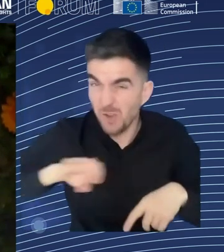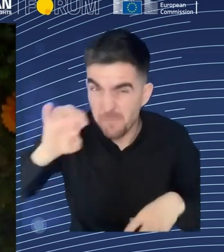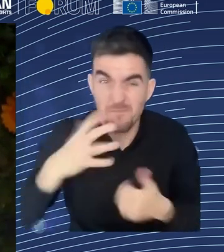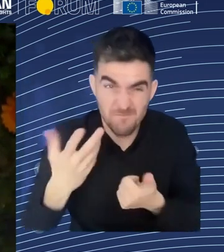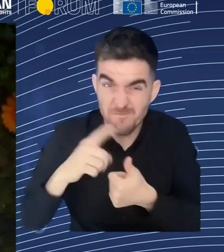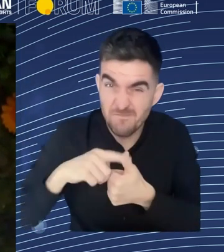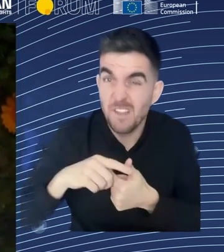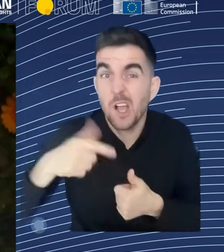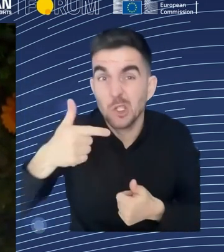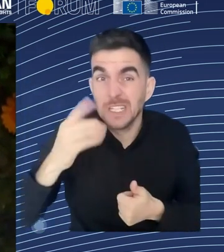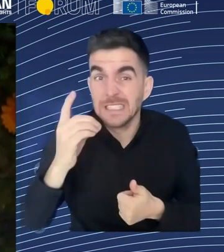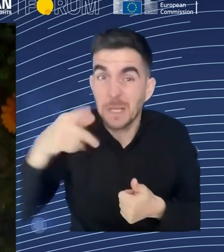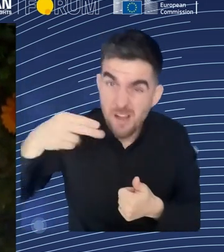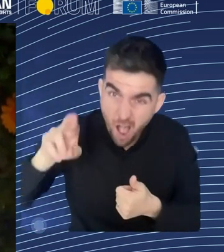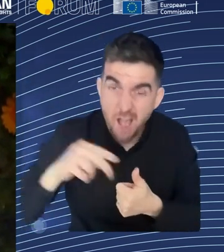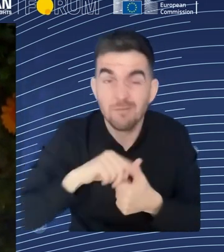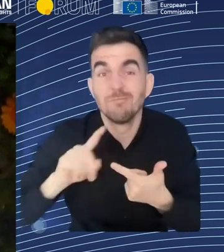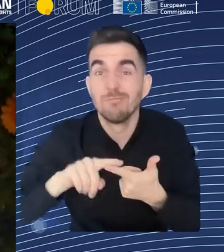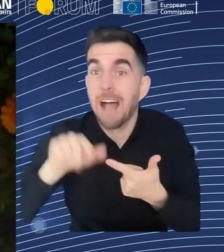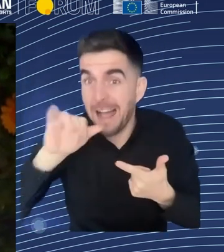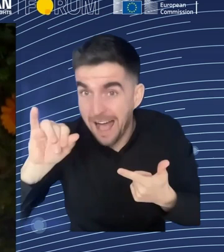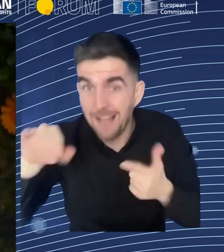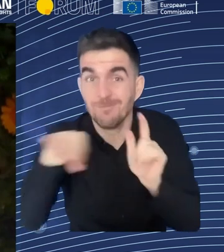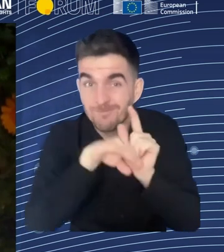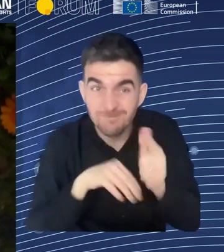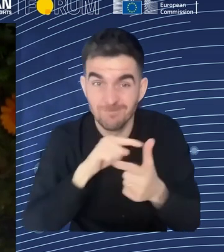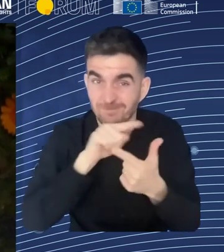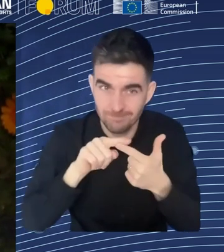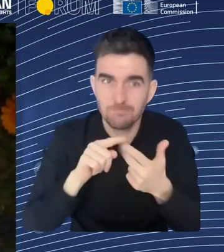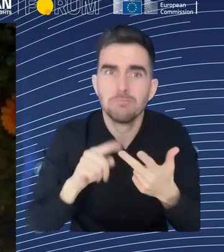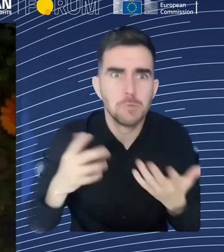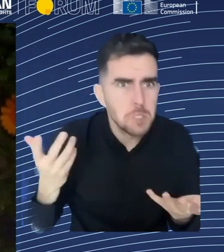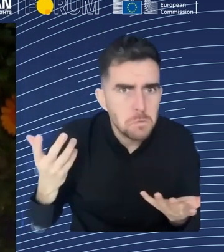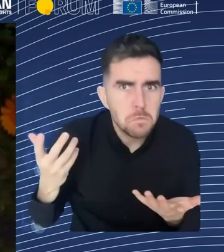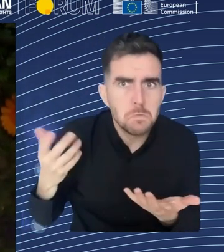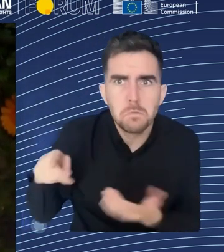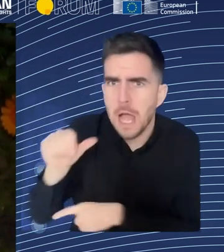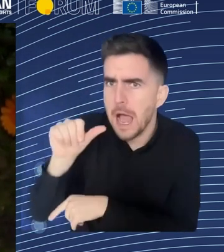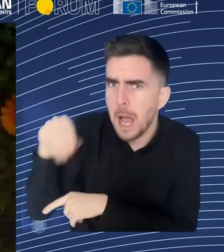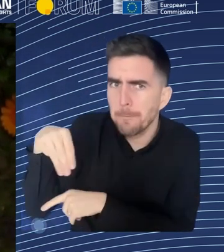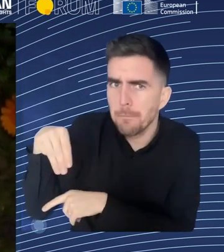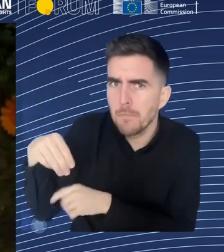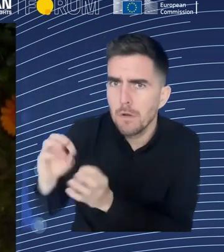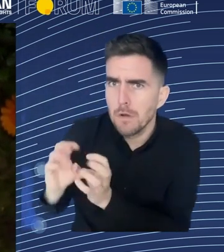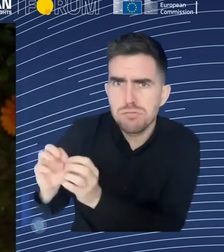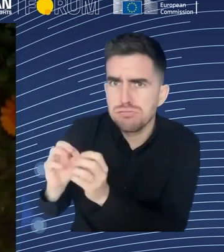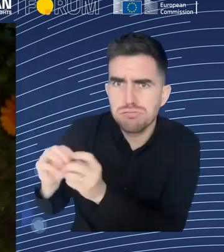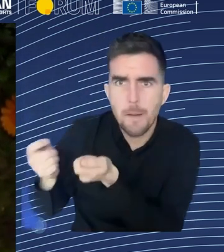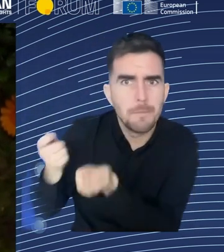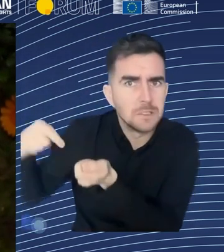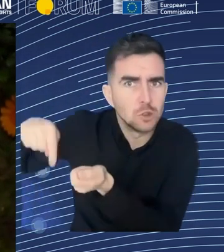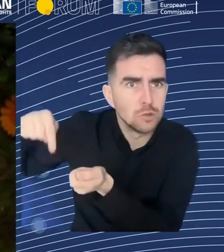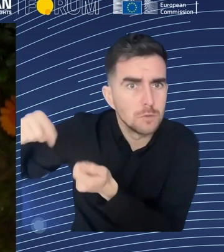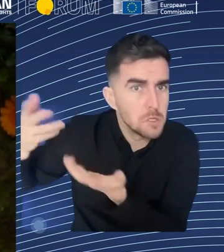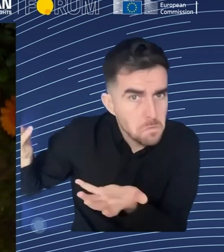does not necessarily mean that our existing rules can go out. It's really important that we always think about first what is the existing key